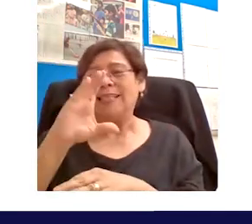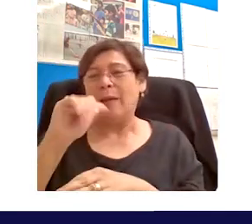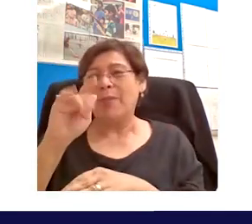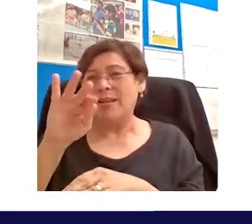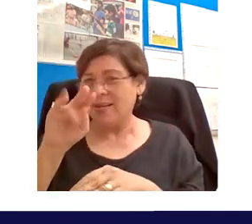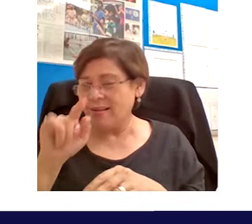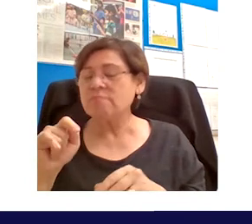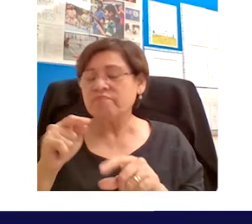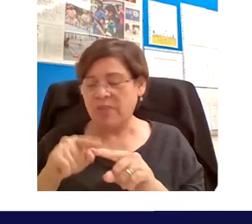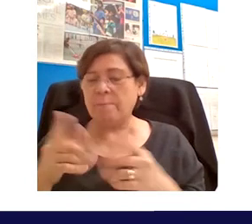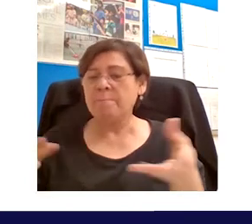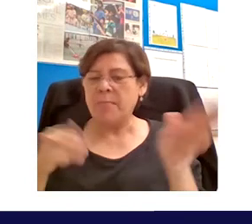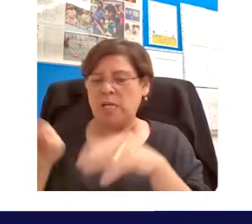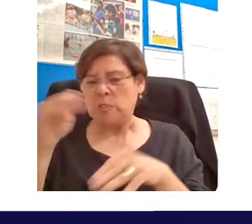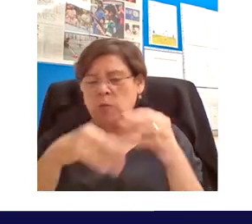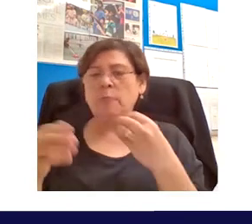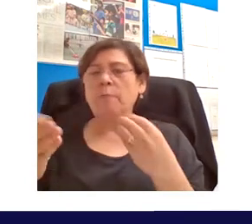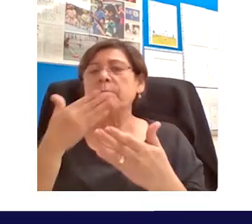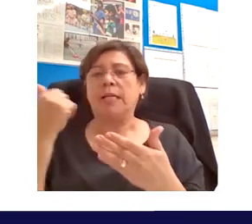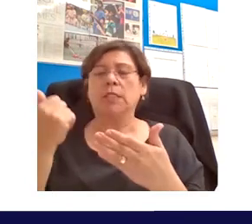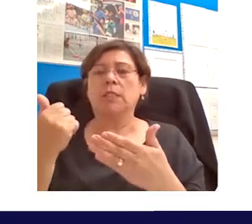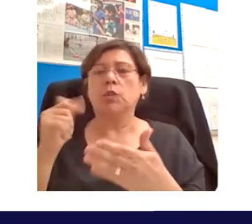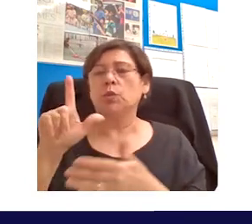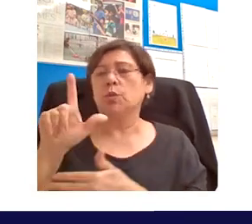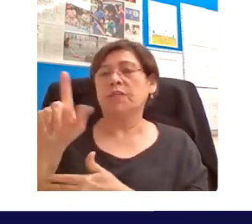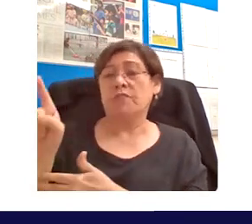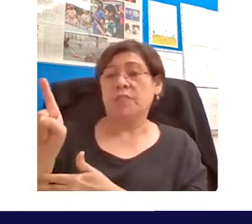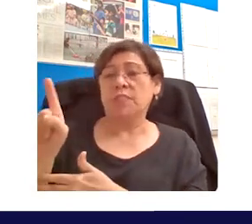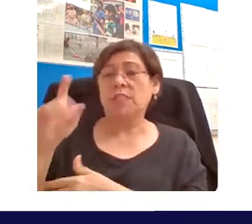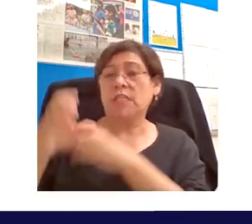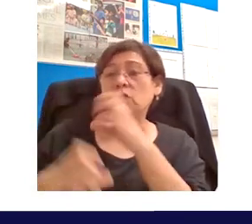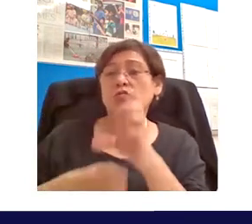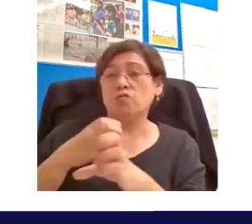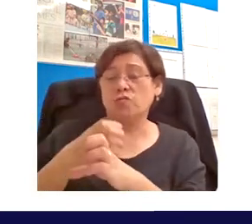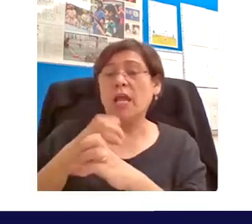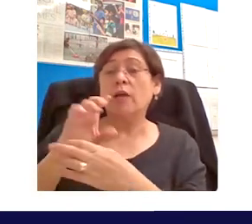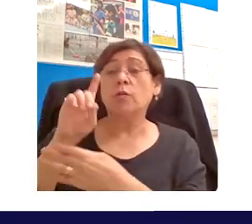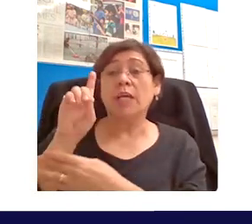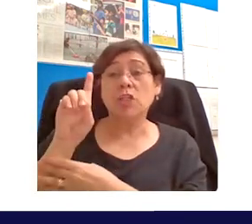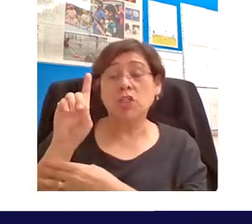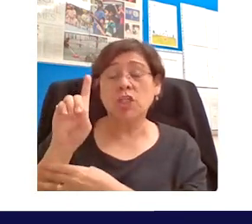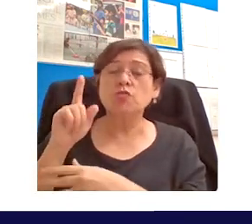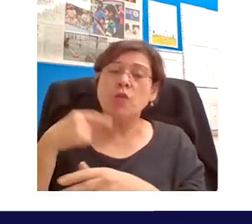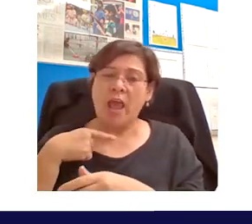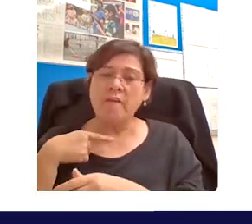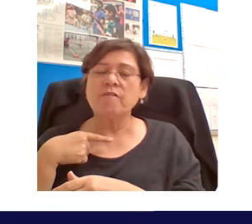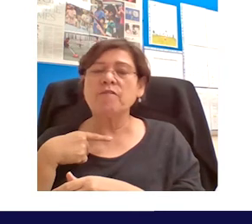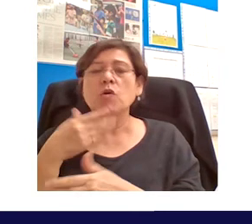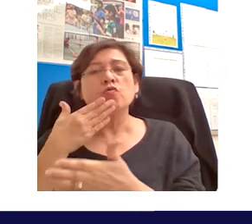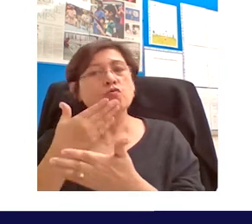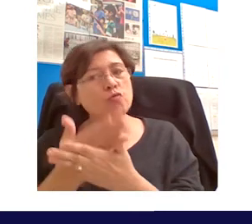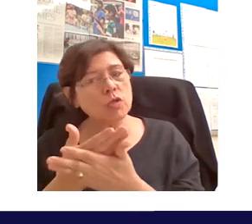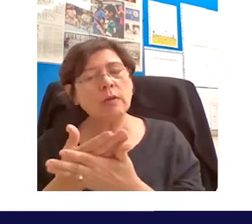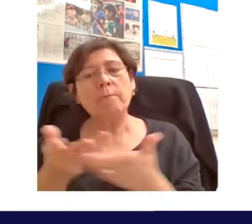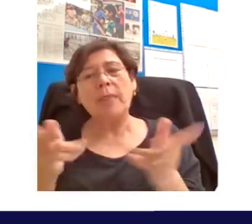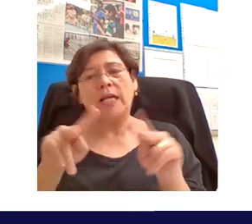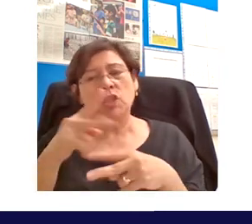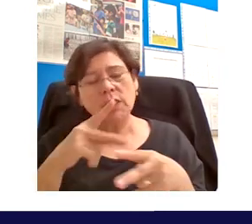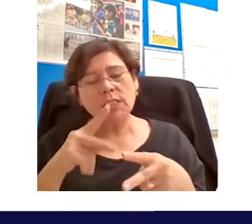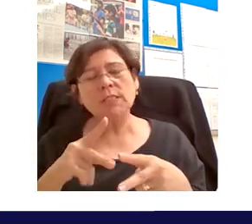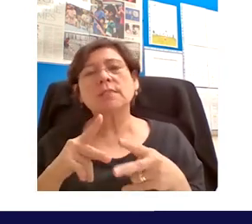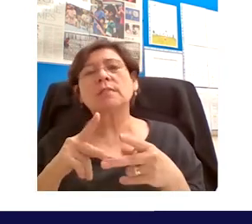of 21st century education materials you'll have you'll have classic packages uh of such um